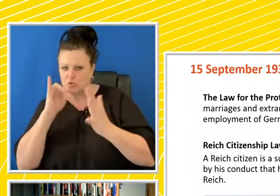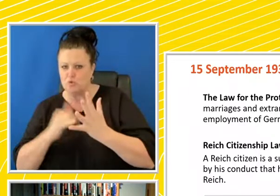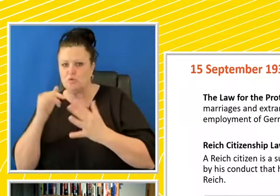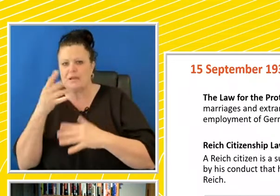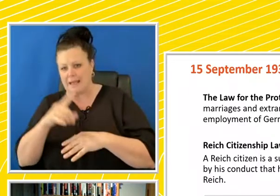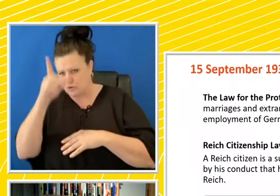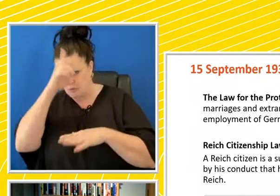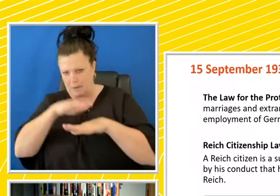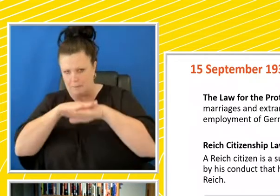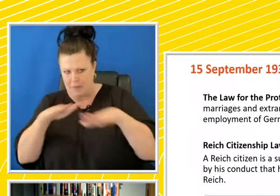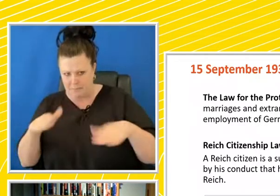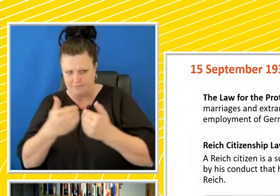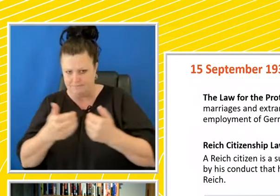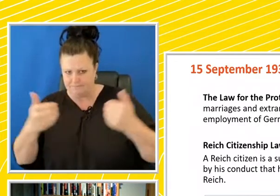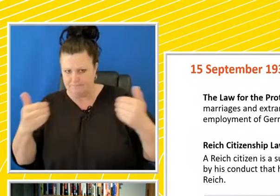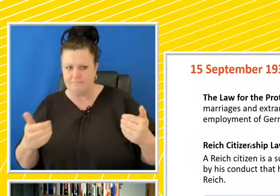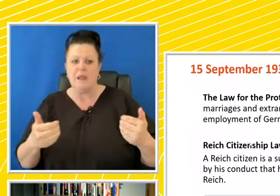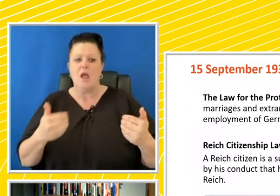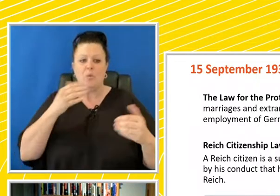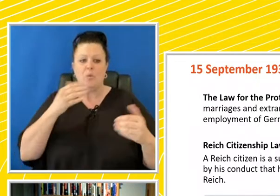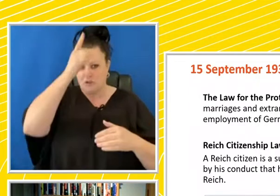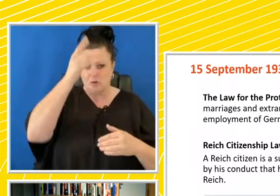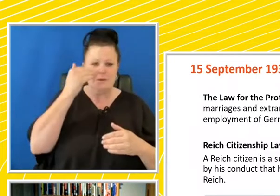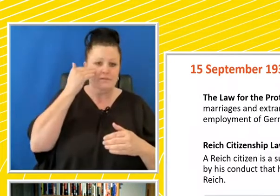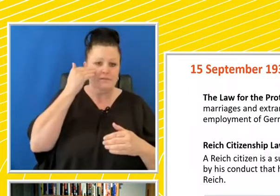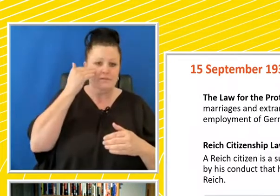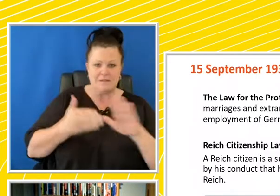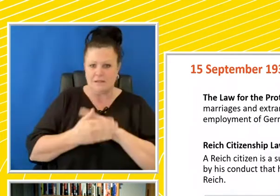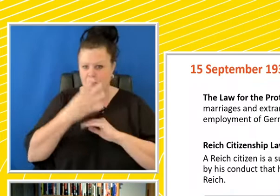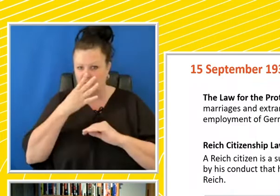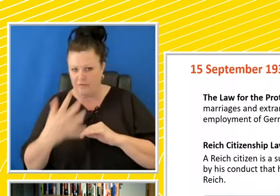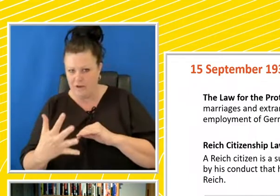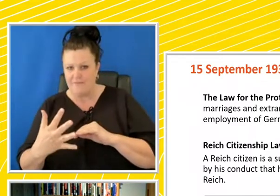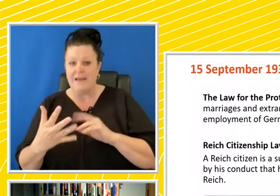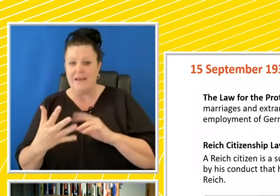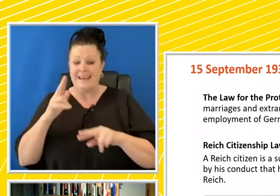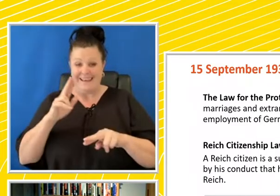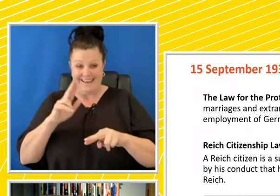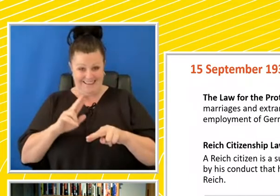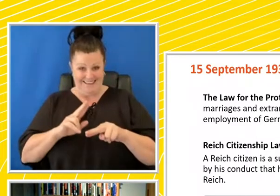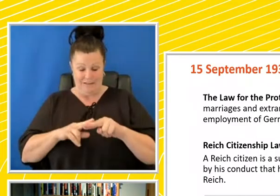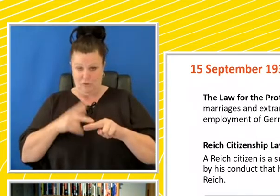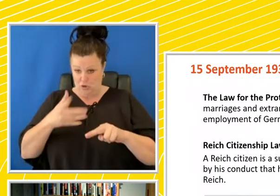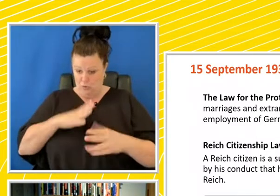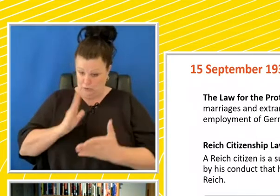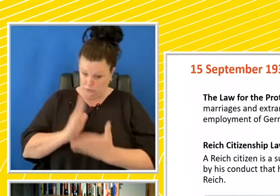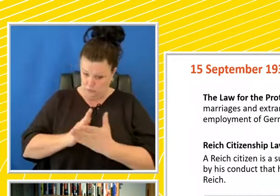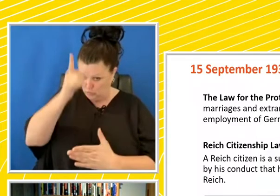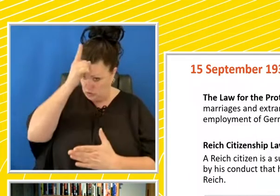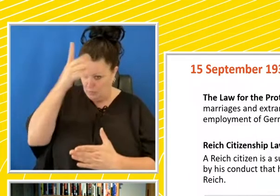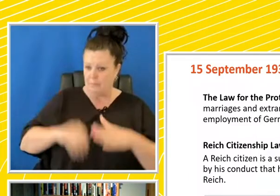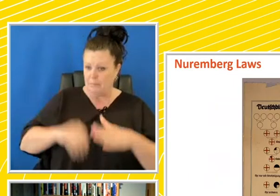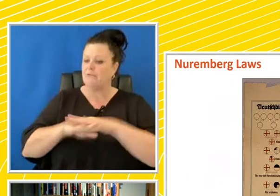households and the Reich citizenship law, where in order to be a citizen, you had to have German blood. So it was all based on